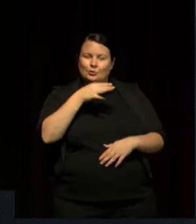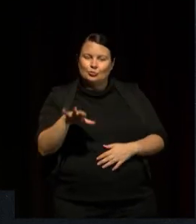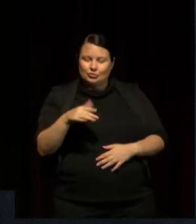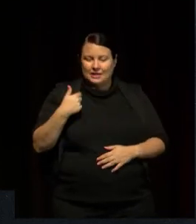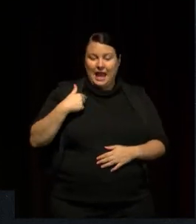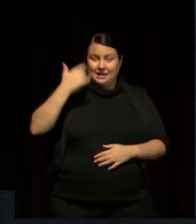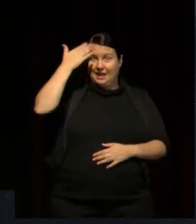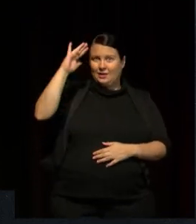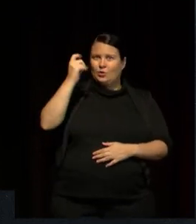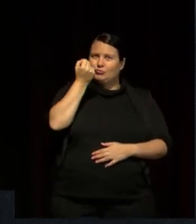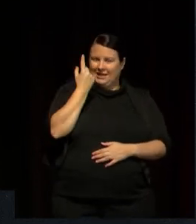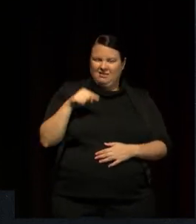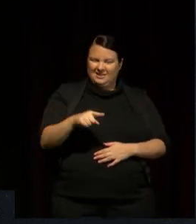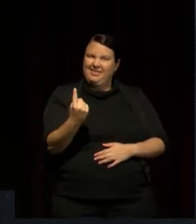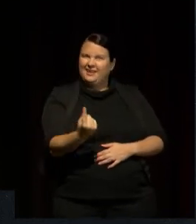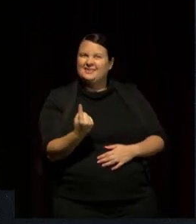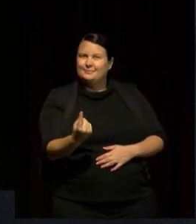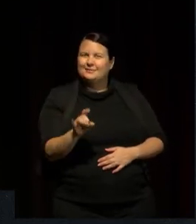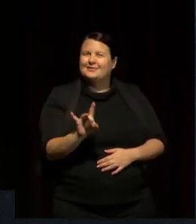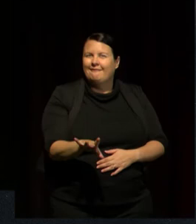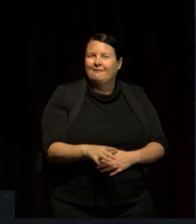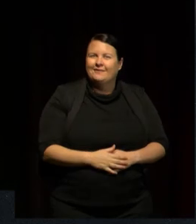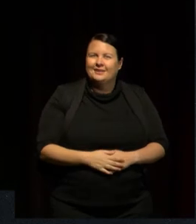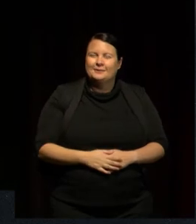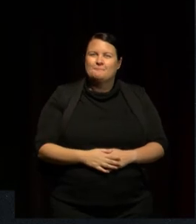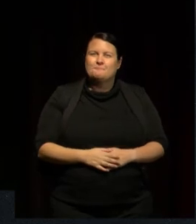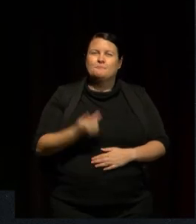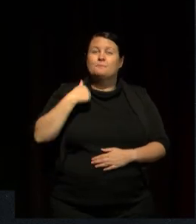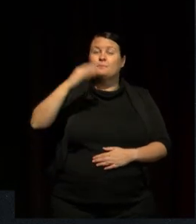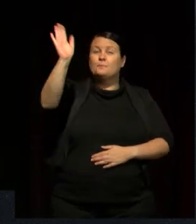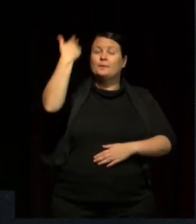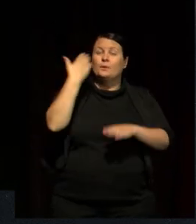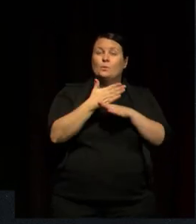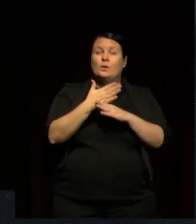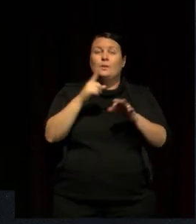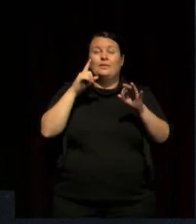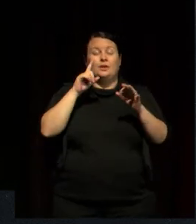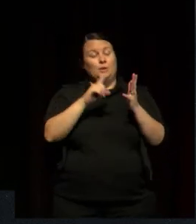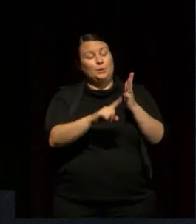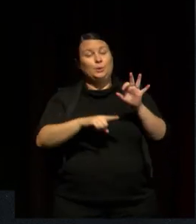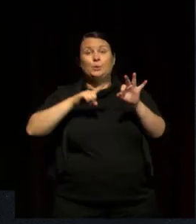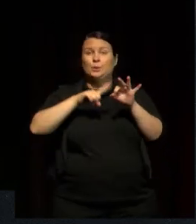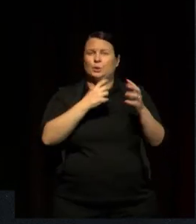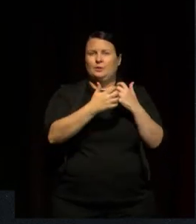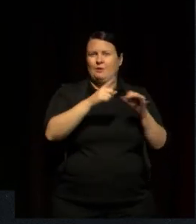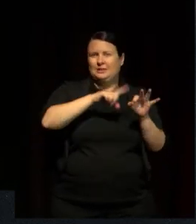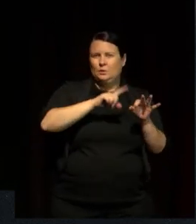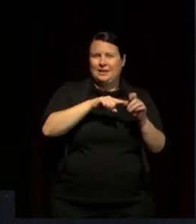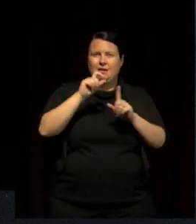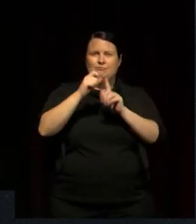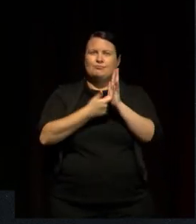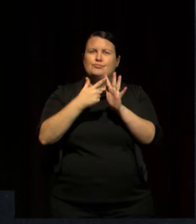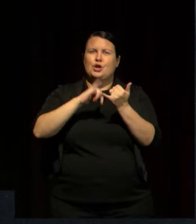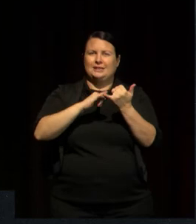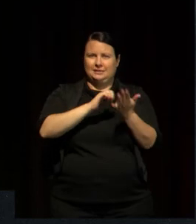agency. And moving through though, I also worked with the University of Queensland Press and then later managed Aboriginal